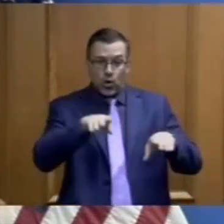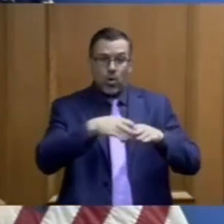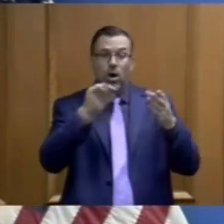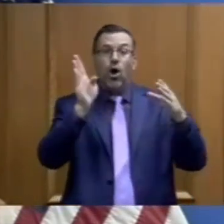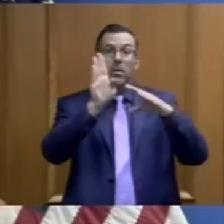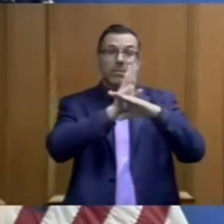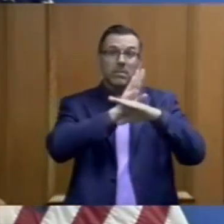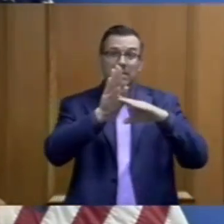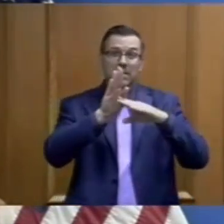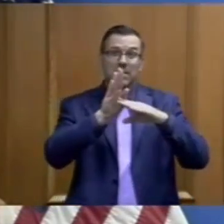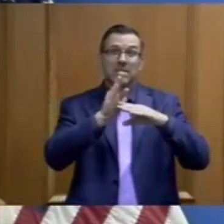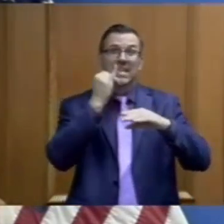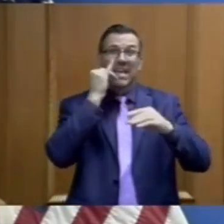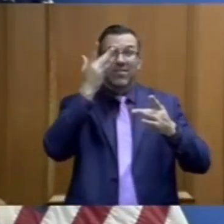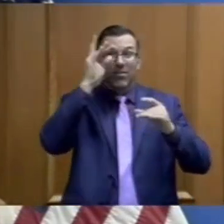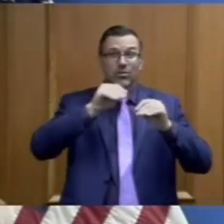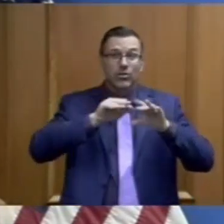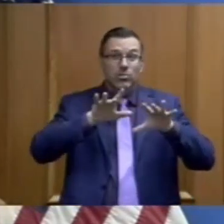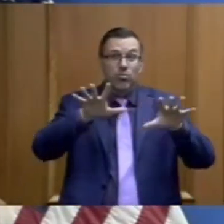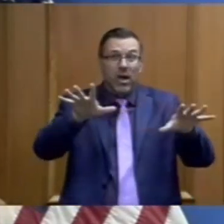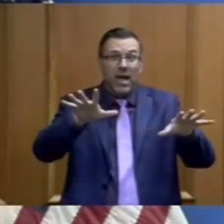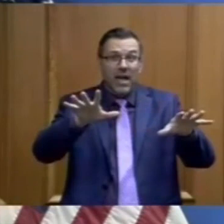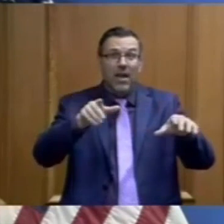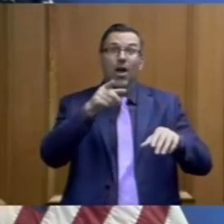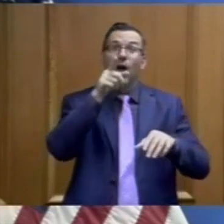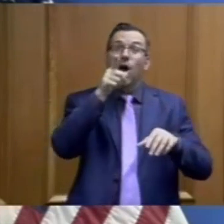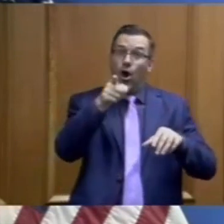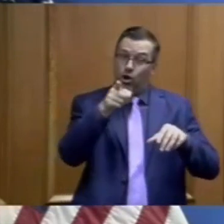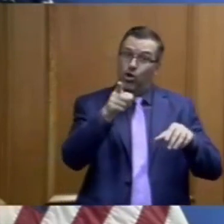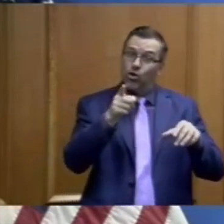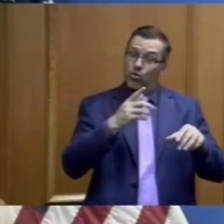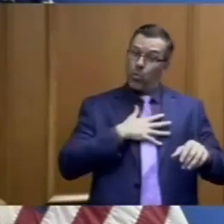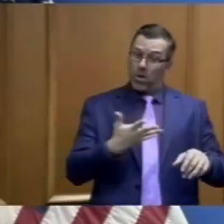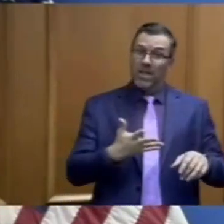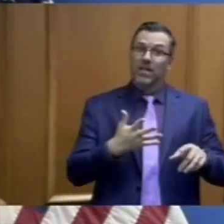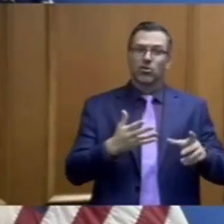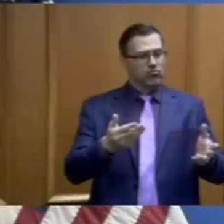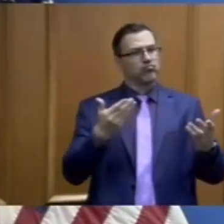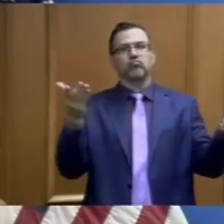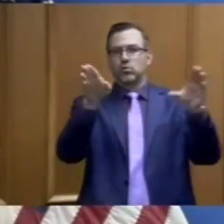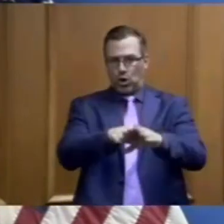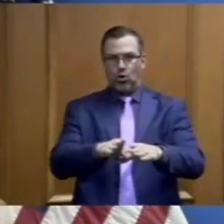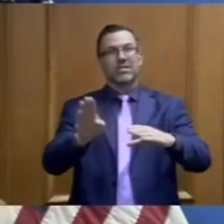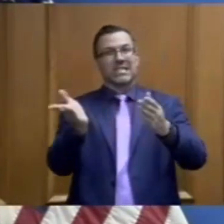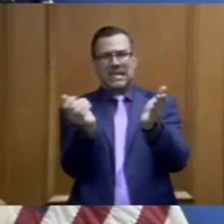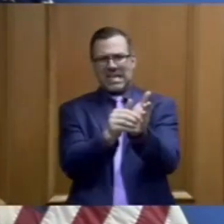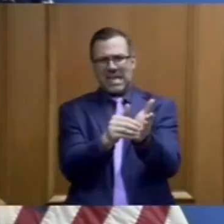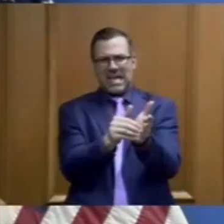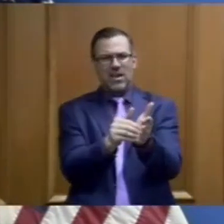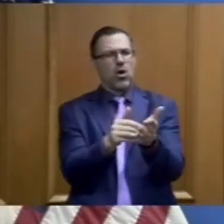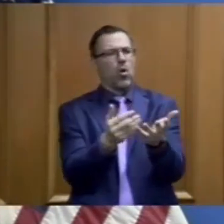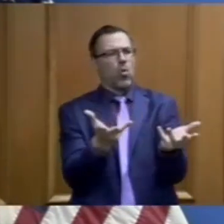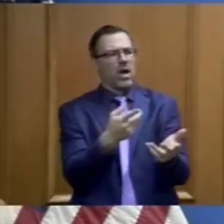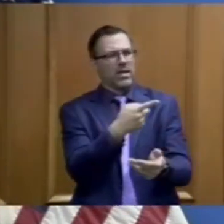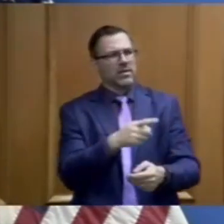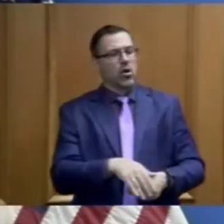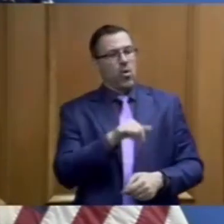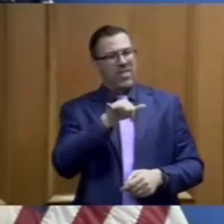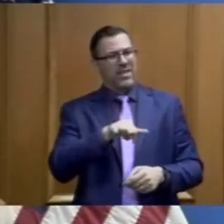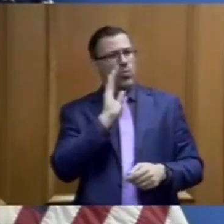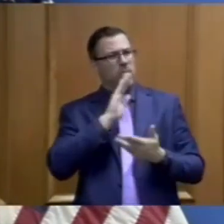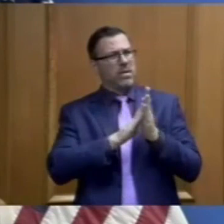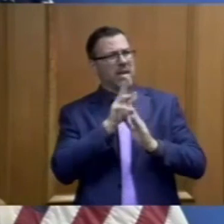prepared to shut the economy down again? Or are we just going to have to accept that that's part of the new normal? Well, I think that we